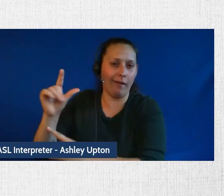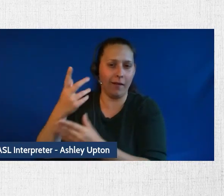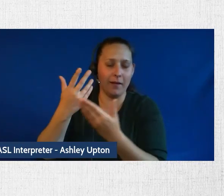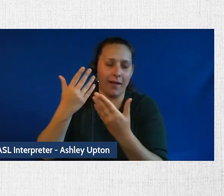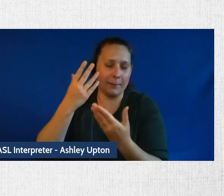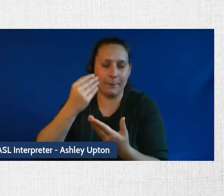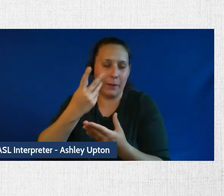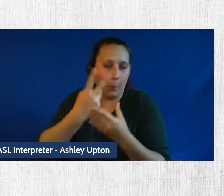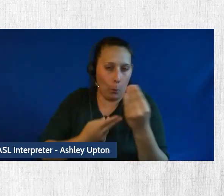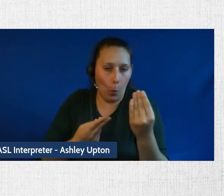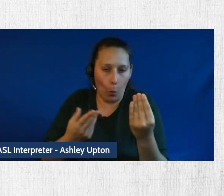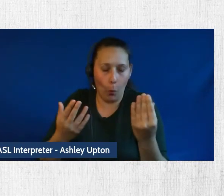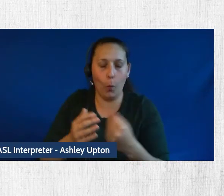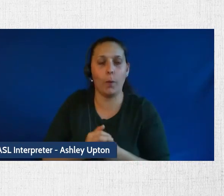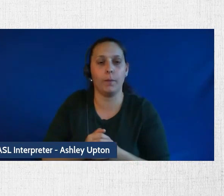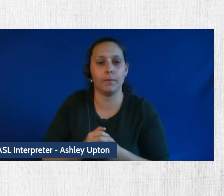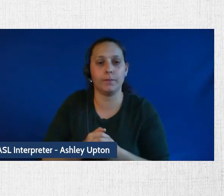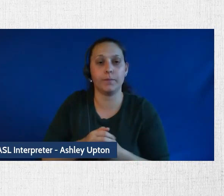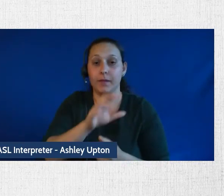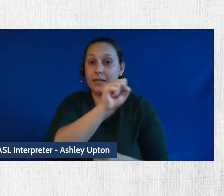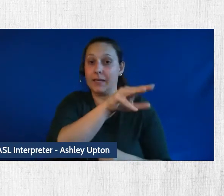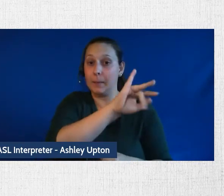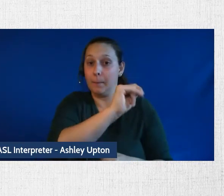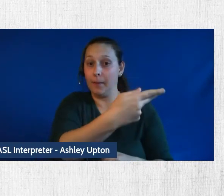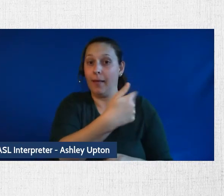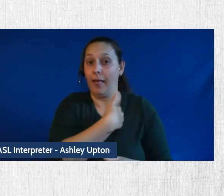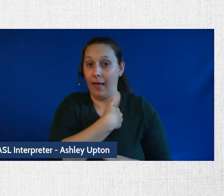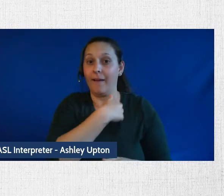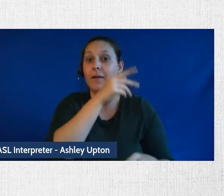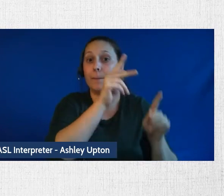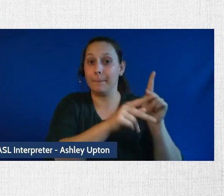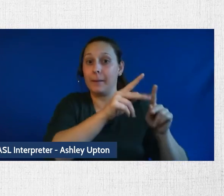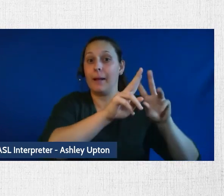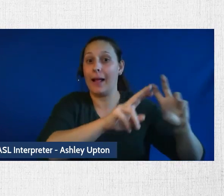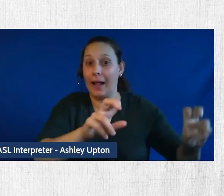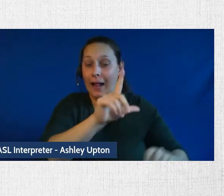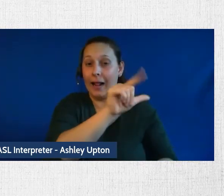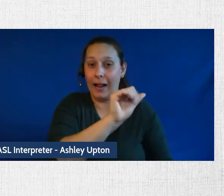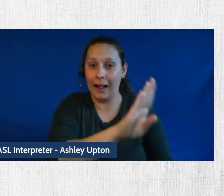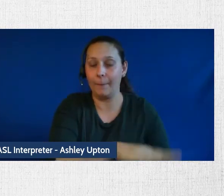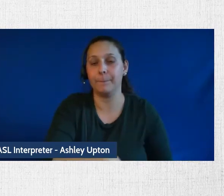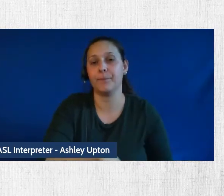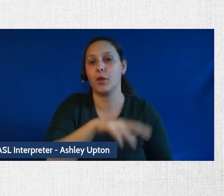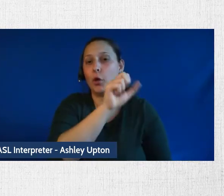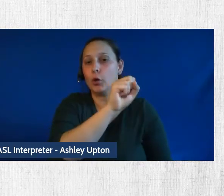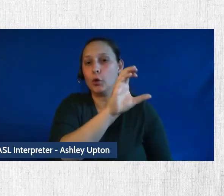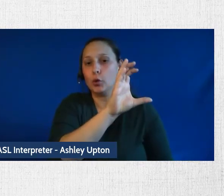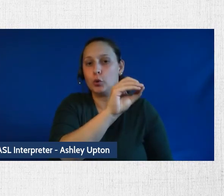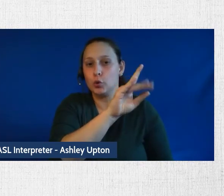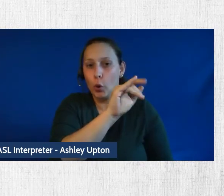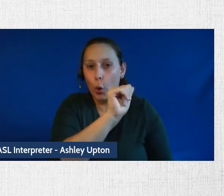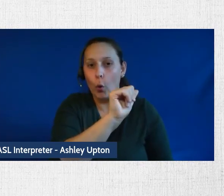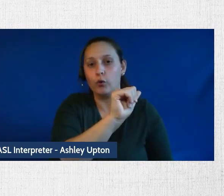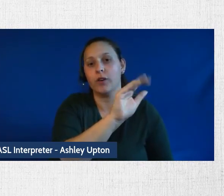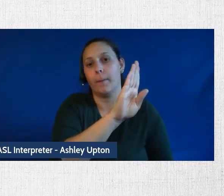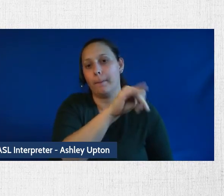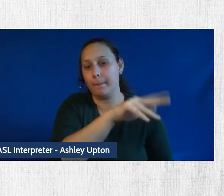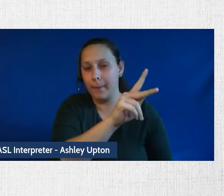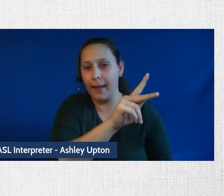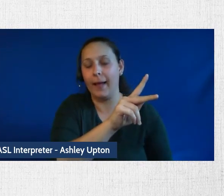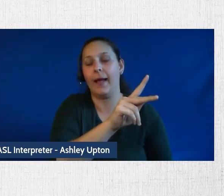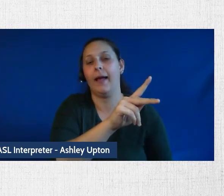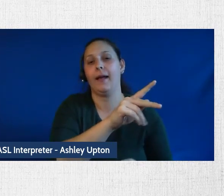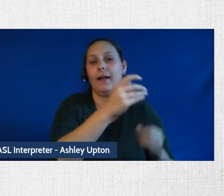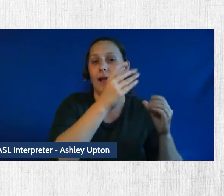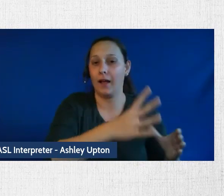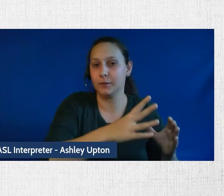And, you know, we have other labs at Smith as well. We have a People Analytics Lab, a Scotiabank Analytics Lab for Customer Analytics. We have a